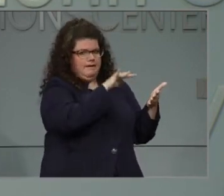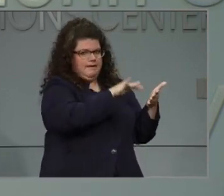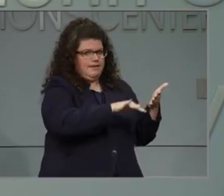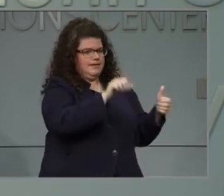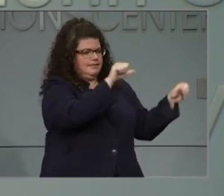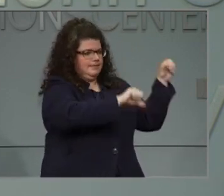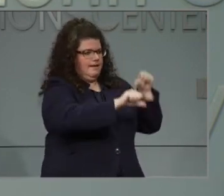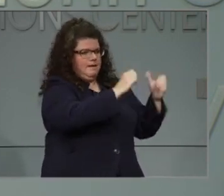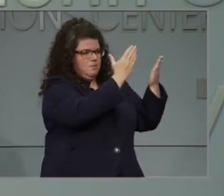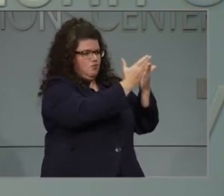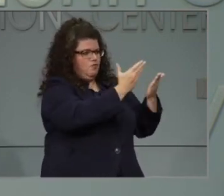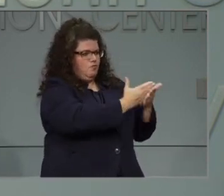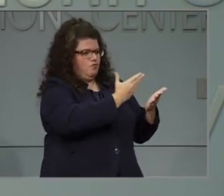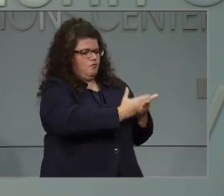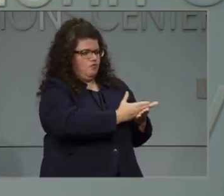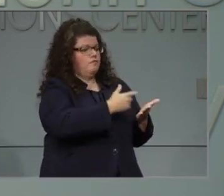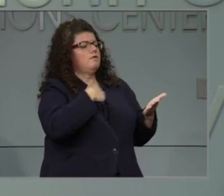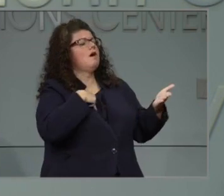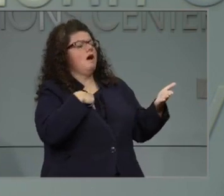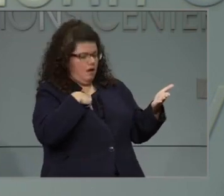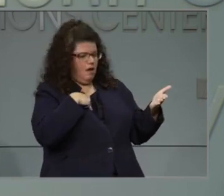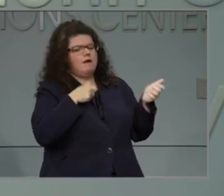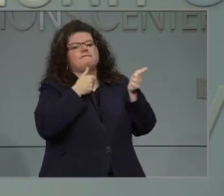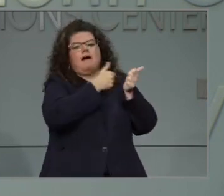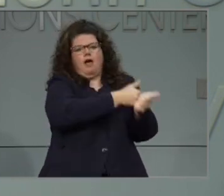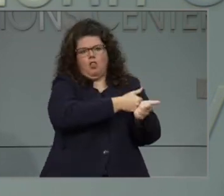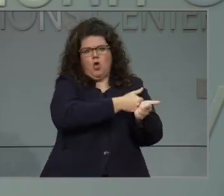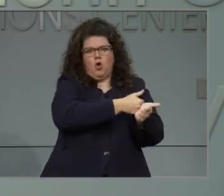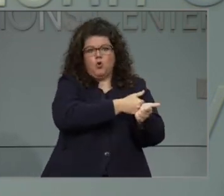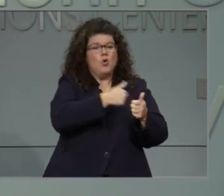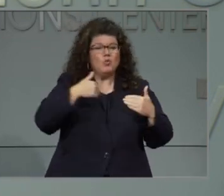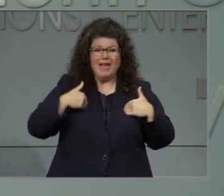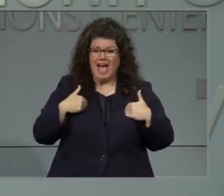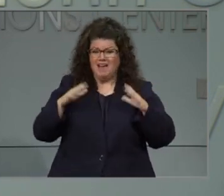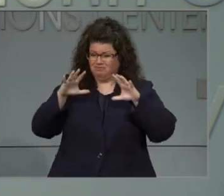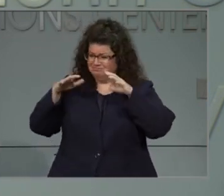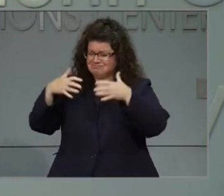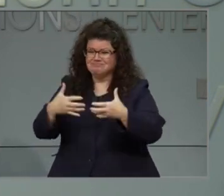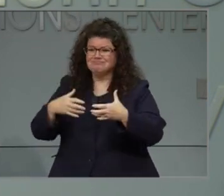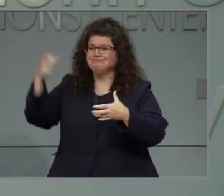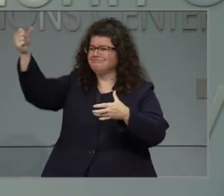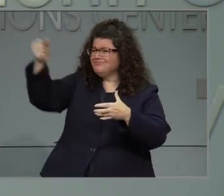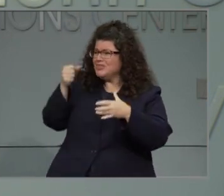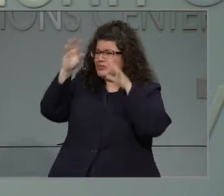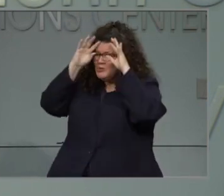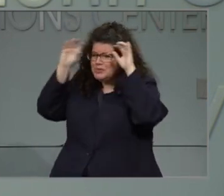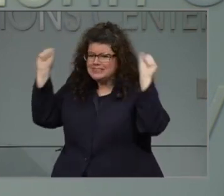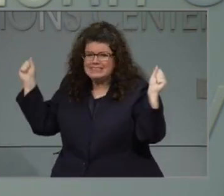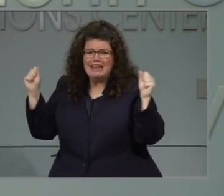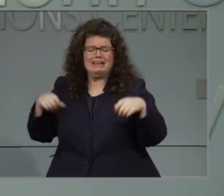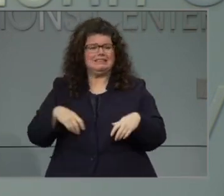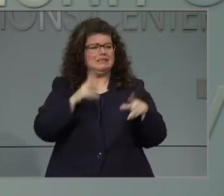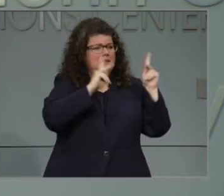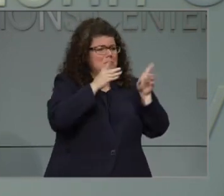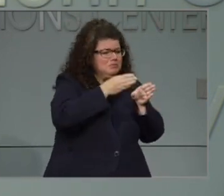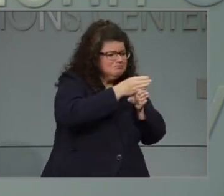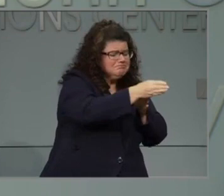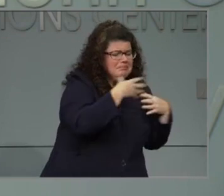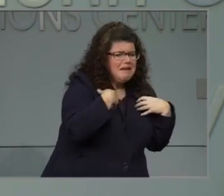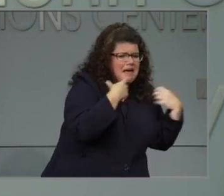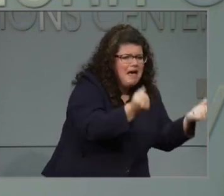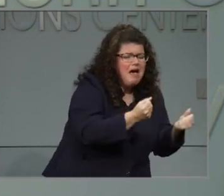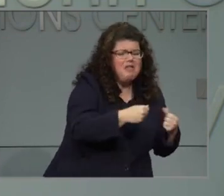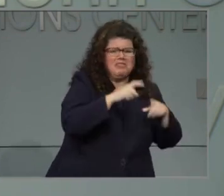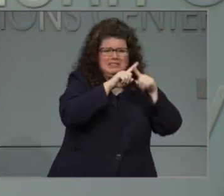educators. We've talked to teachers, superintendents, health officials. Decisions are being made when they look at the